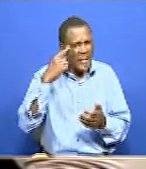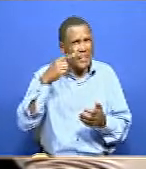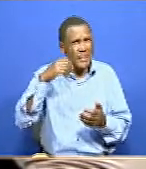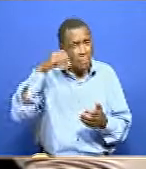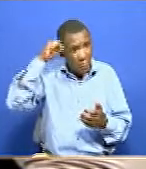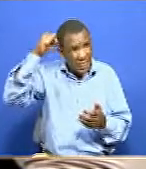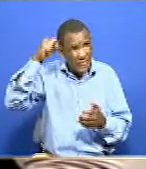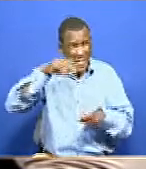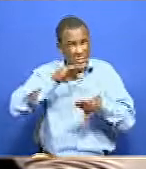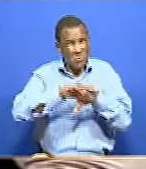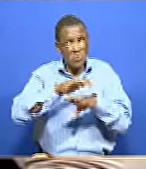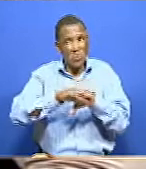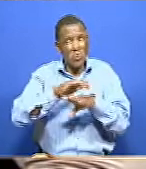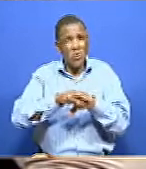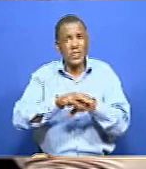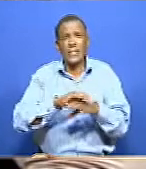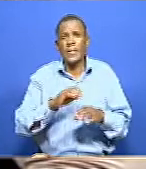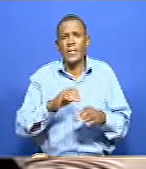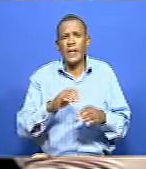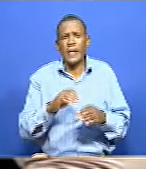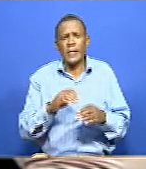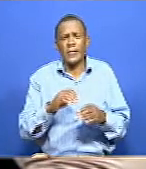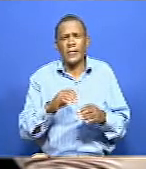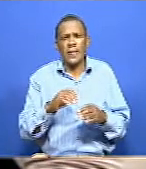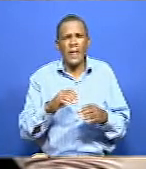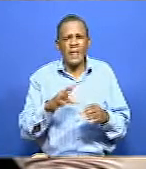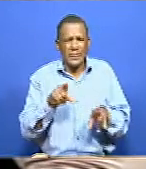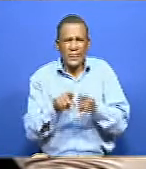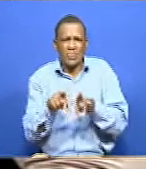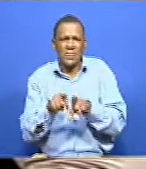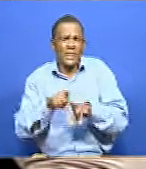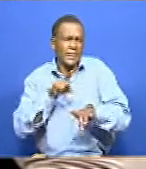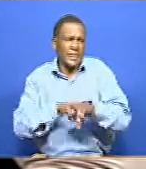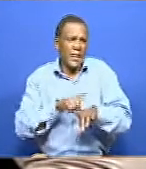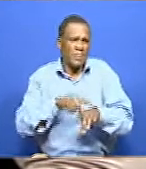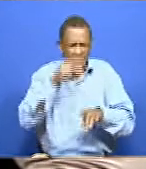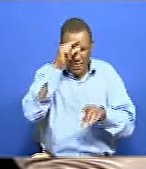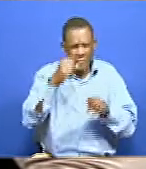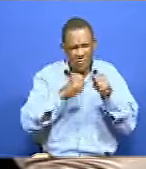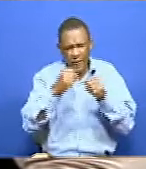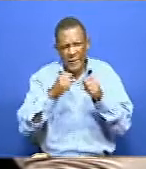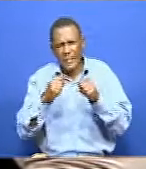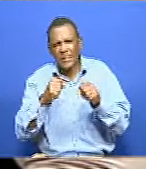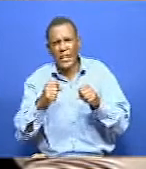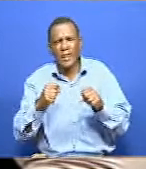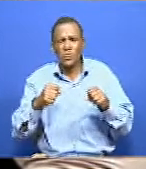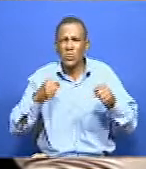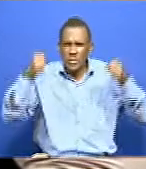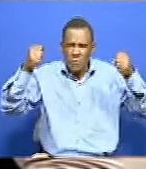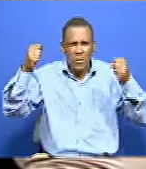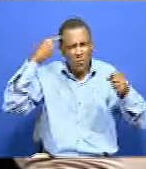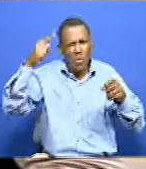county governments, our representatives when it comes to just fighting and championing for the deaf and other people with other forms of disabilities?